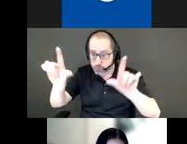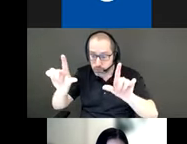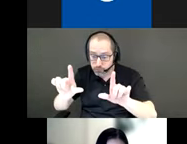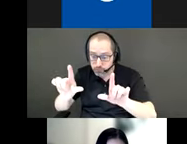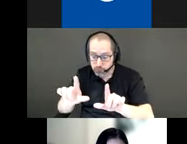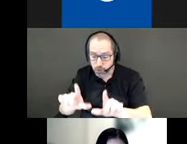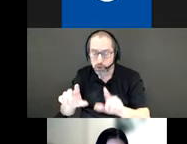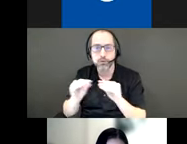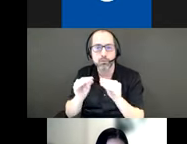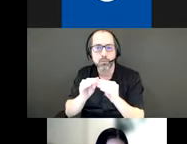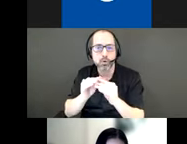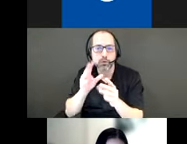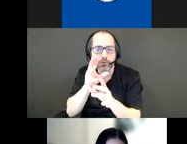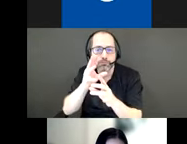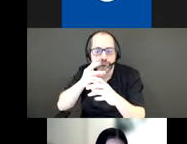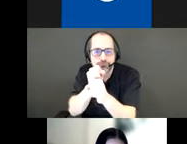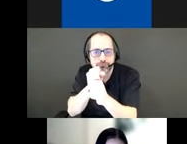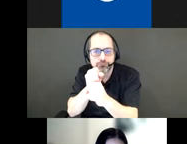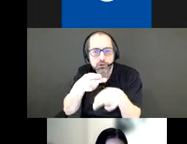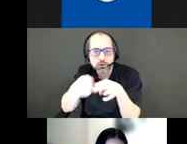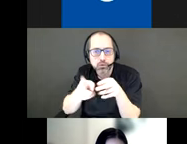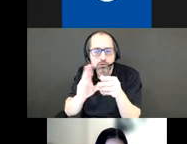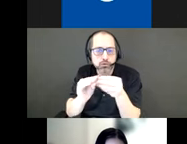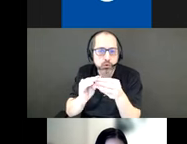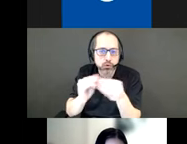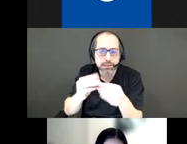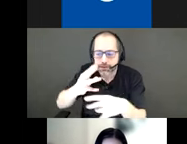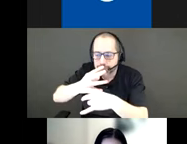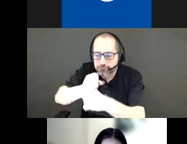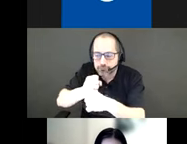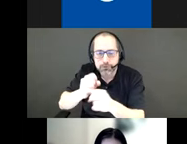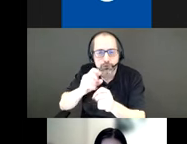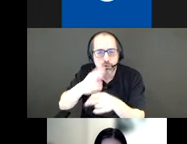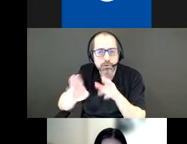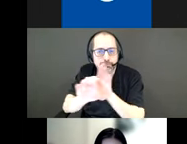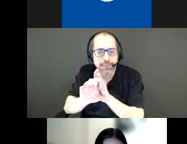brief and engaging icons and stories that provide unique perspectives on local features and histories